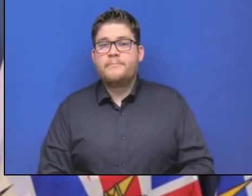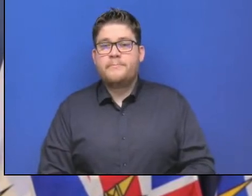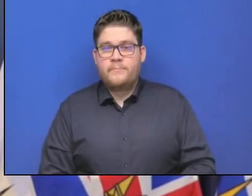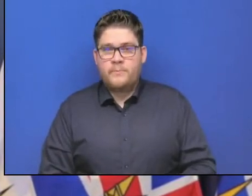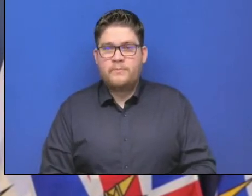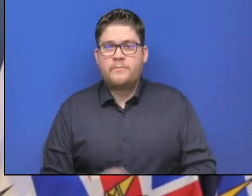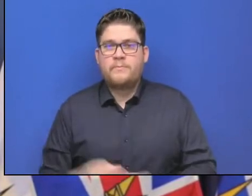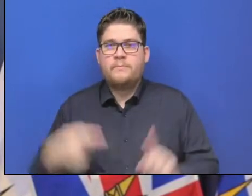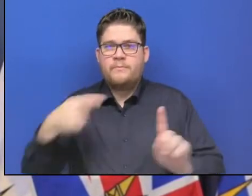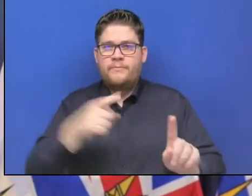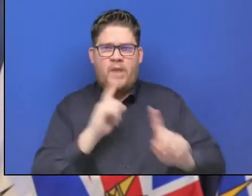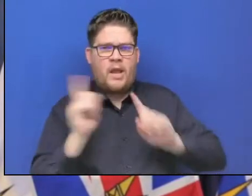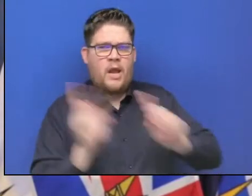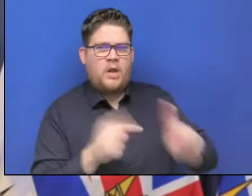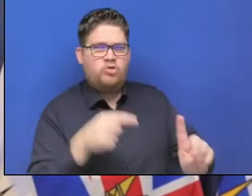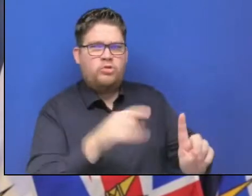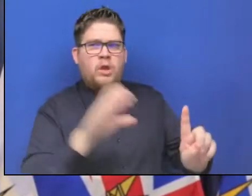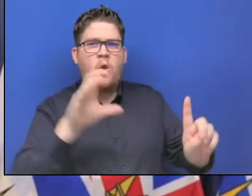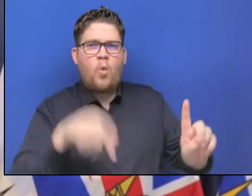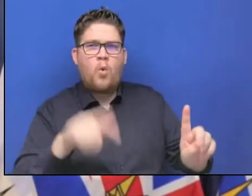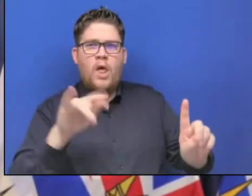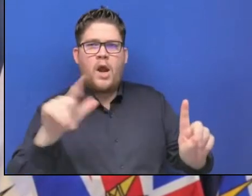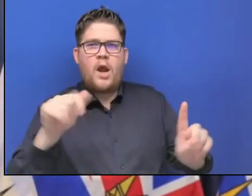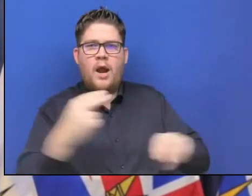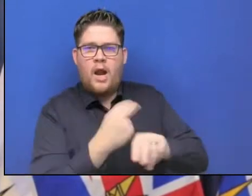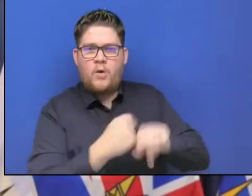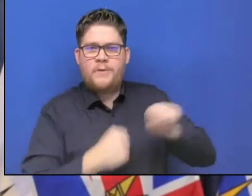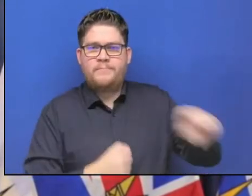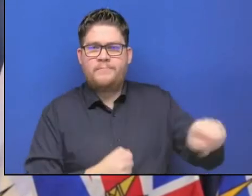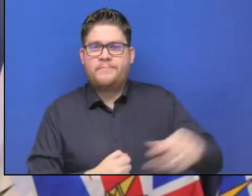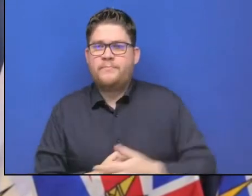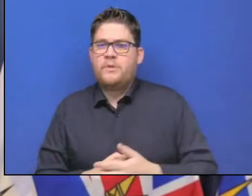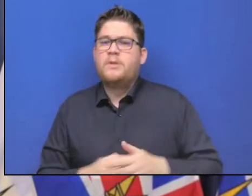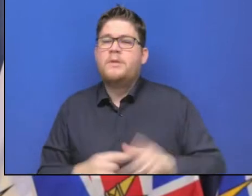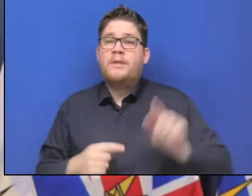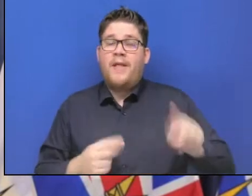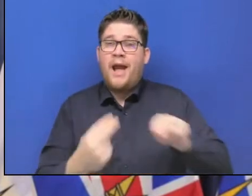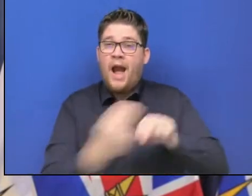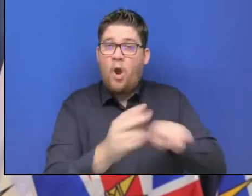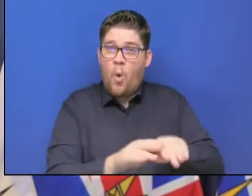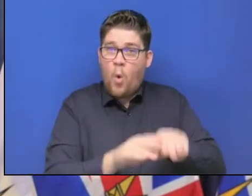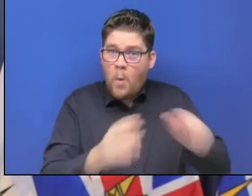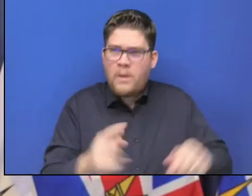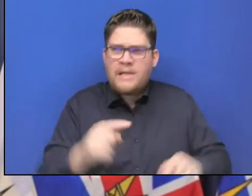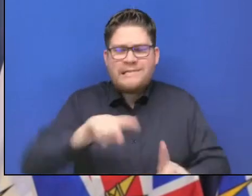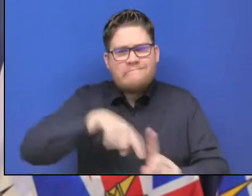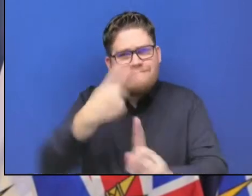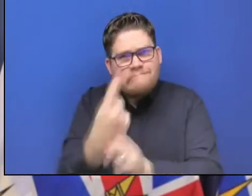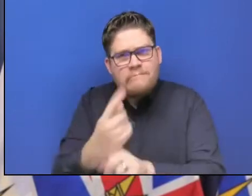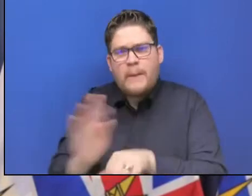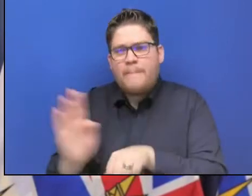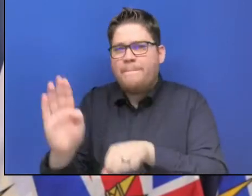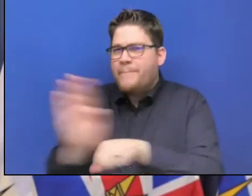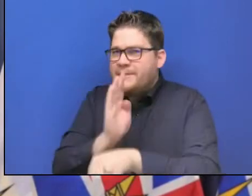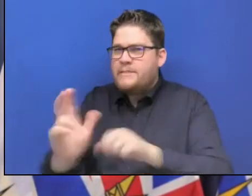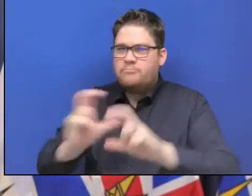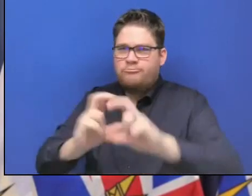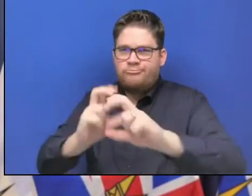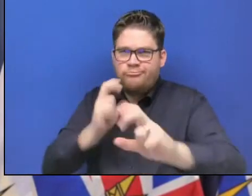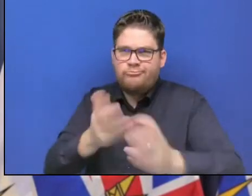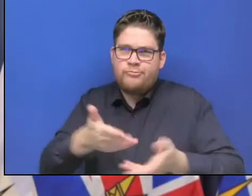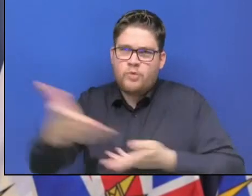possible and prioritize commercial traffic through the number 5. Alongside of that is maintaining the